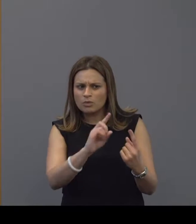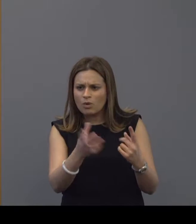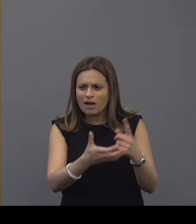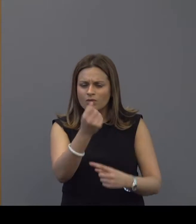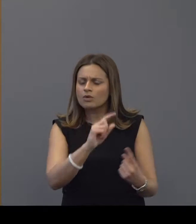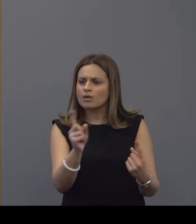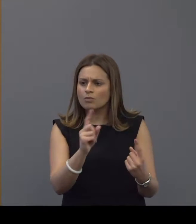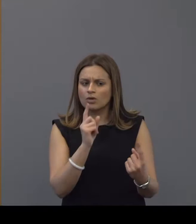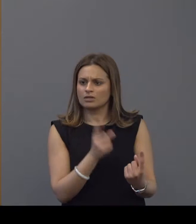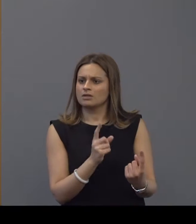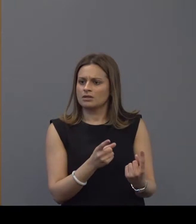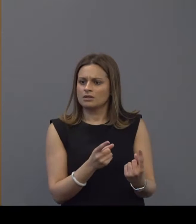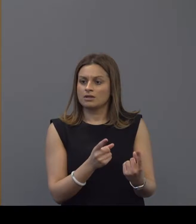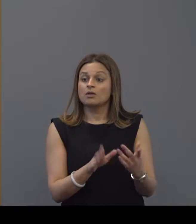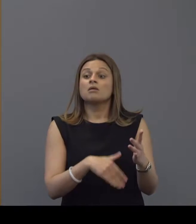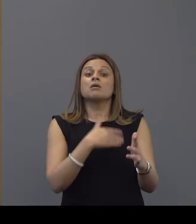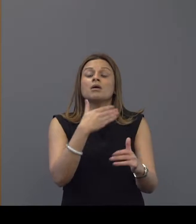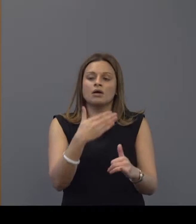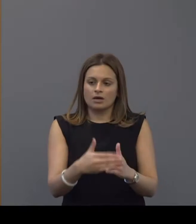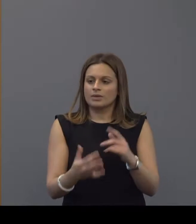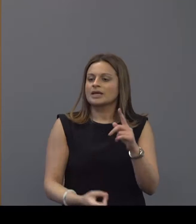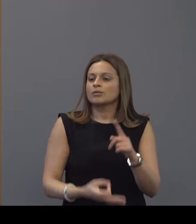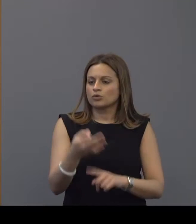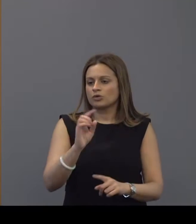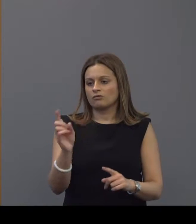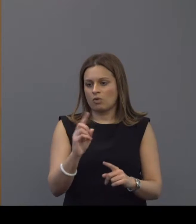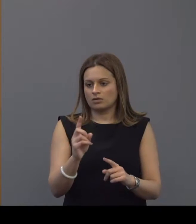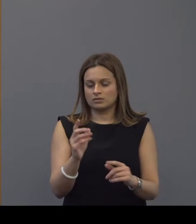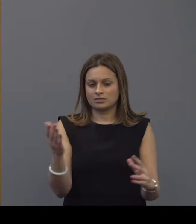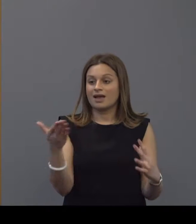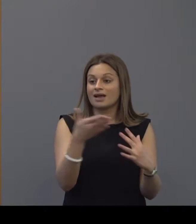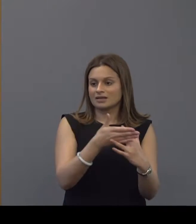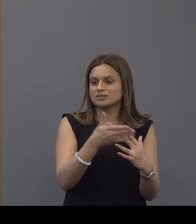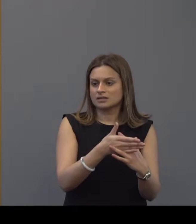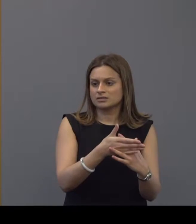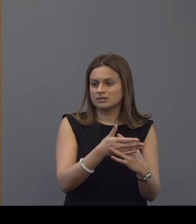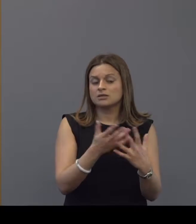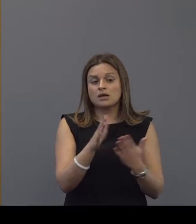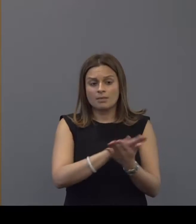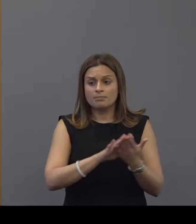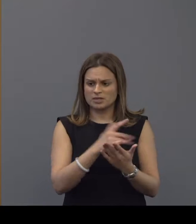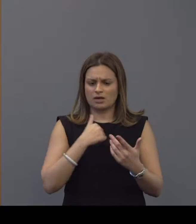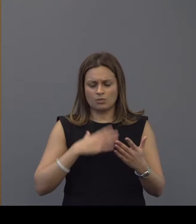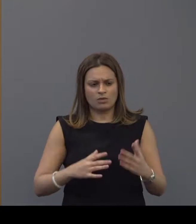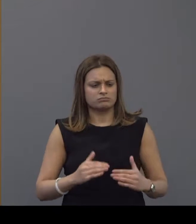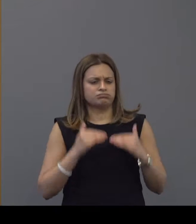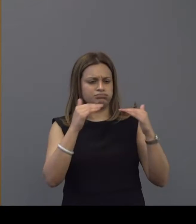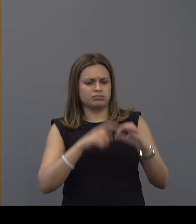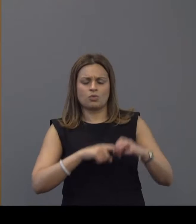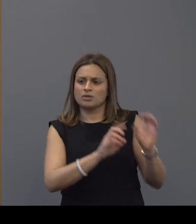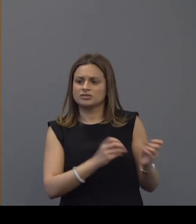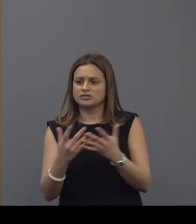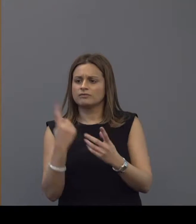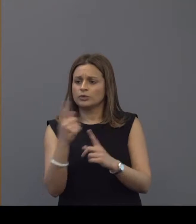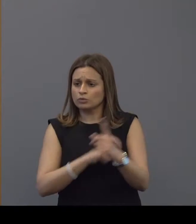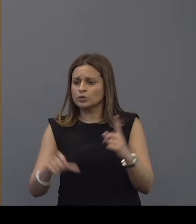would look like but ultimately it's about improving access to a choice of high quality services for the